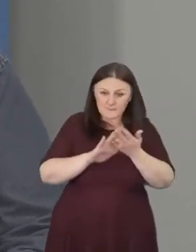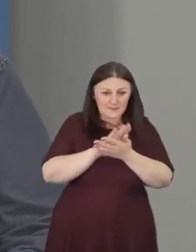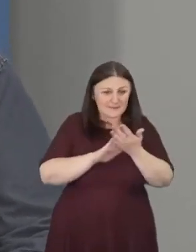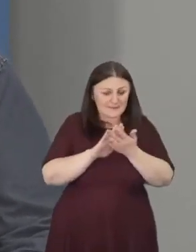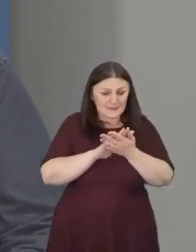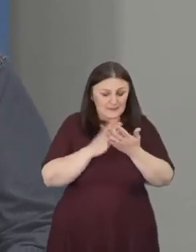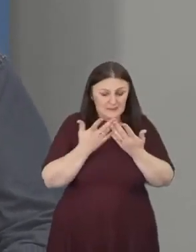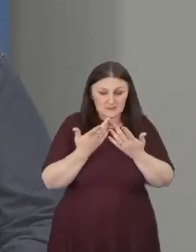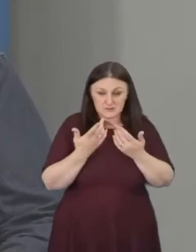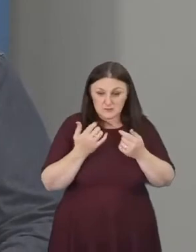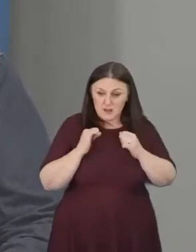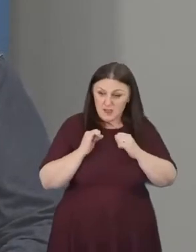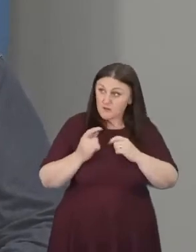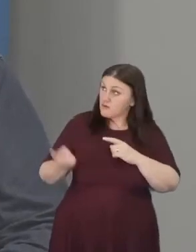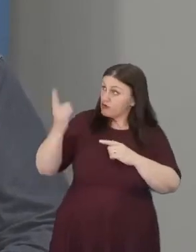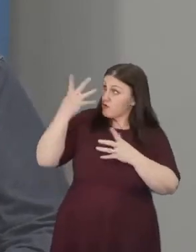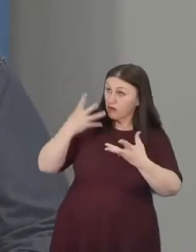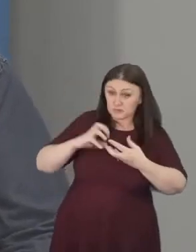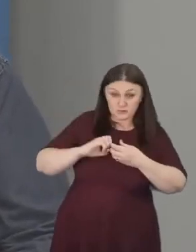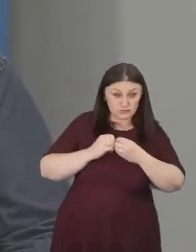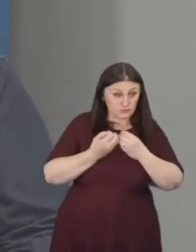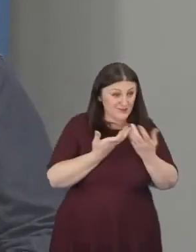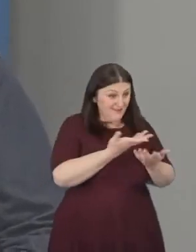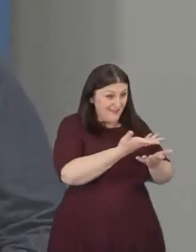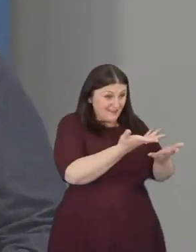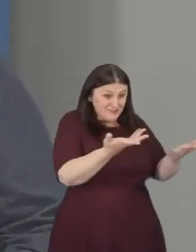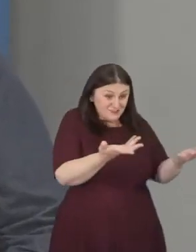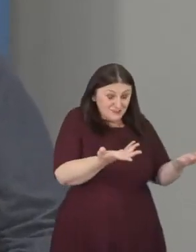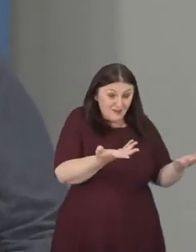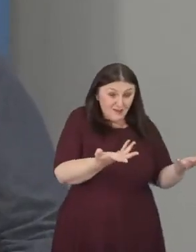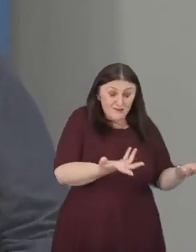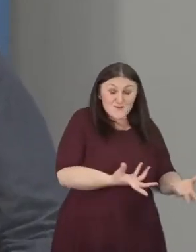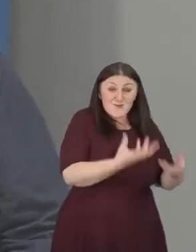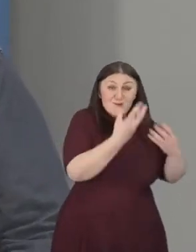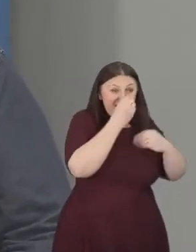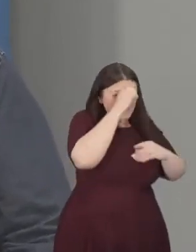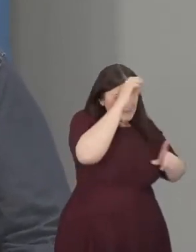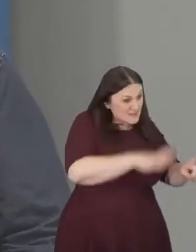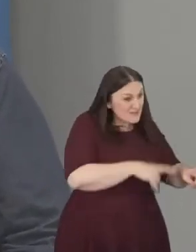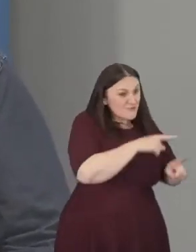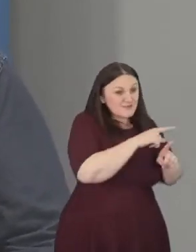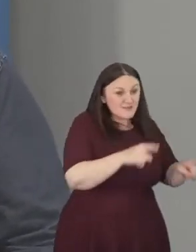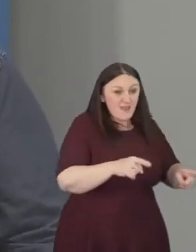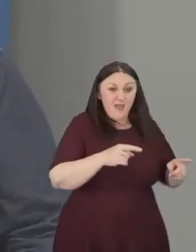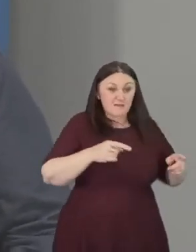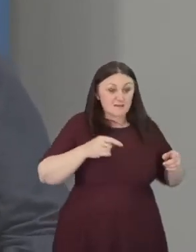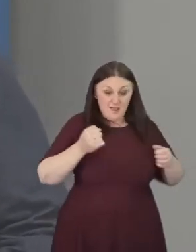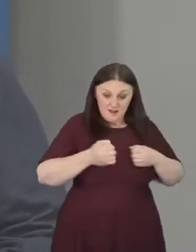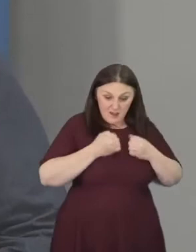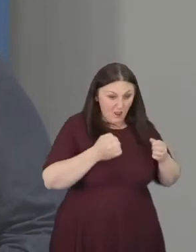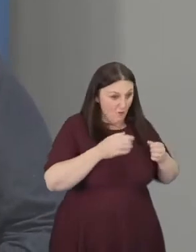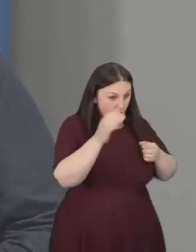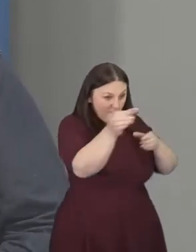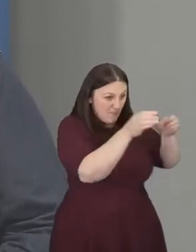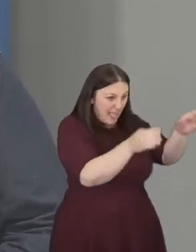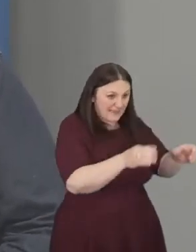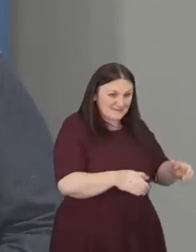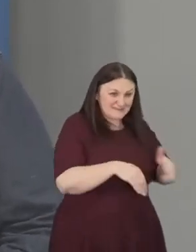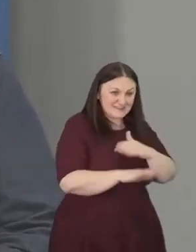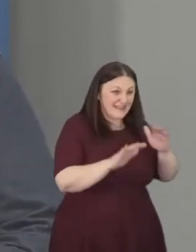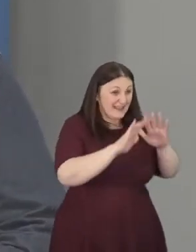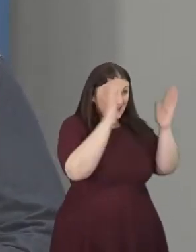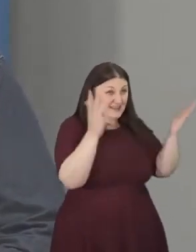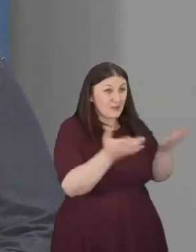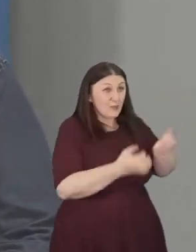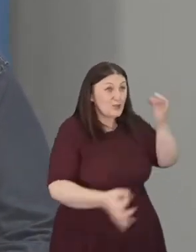have of God's creation, the universe in which He has placed us as humans, alongside the rest